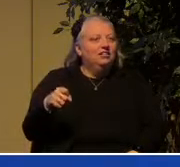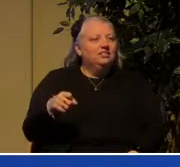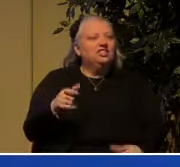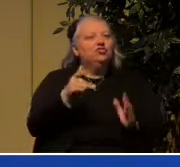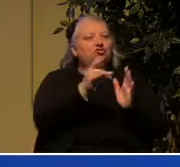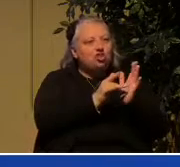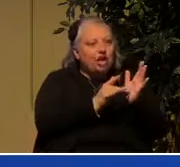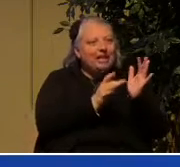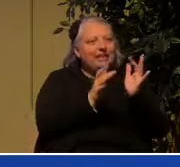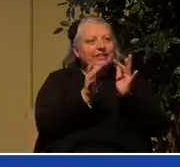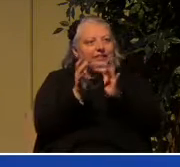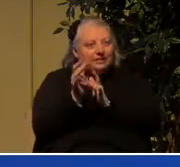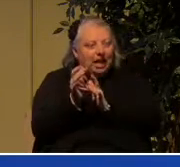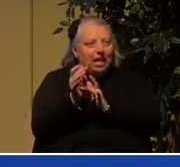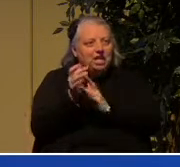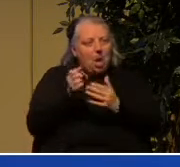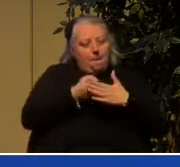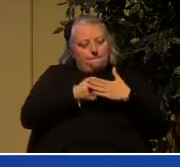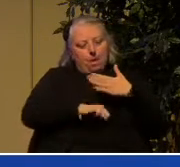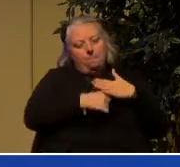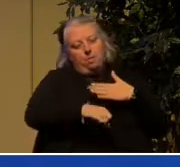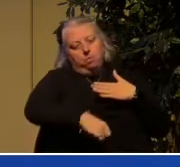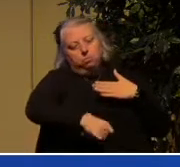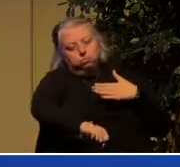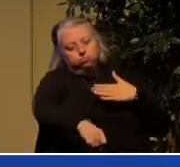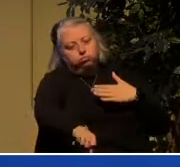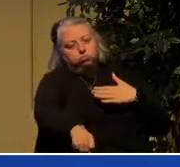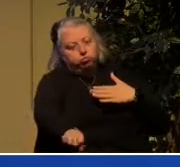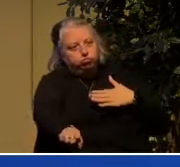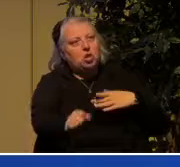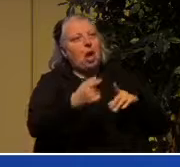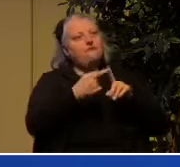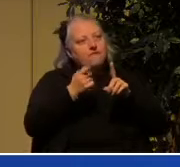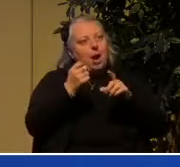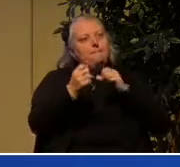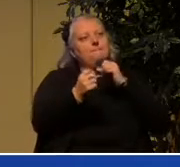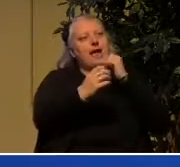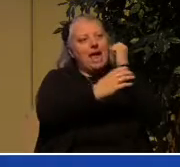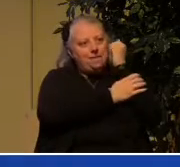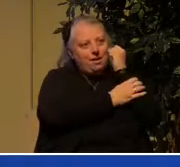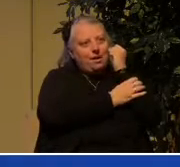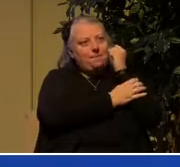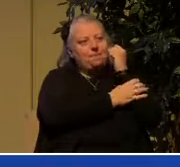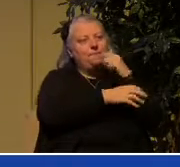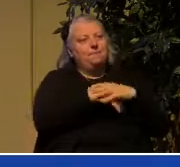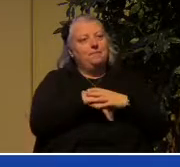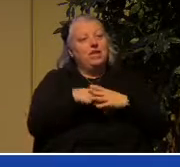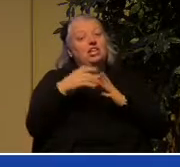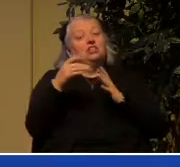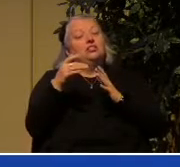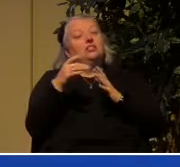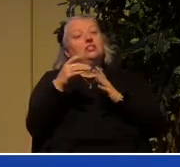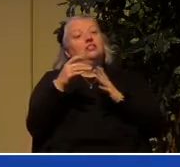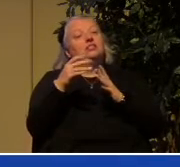Jesus is the son of Abraham, who because of his obedience to the Father,